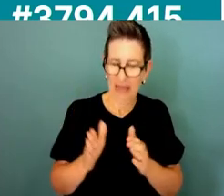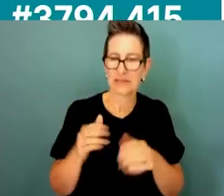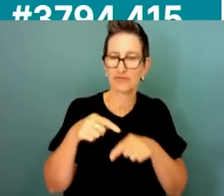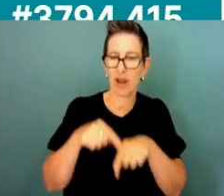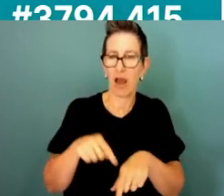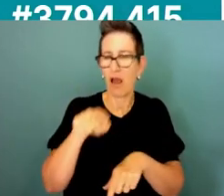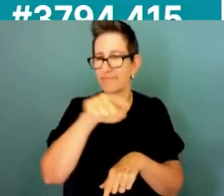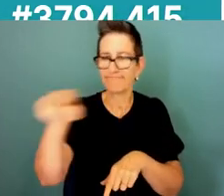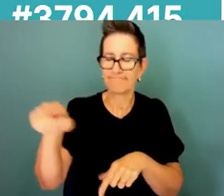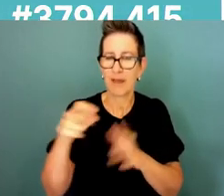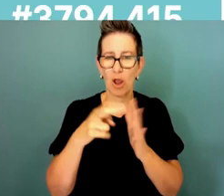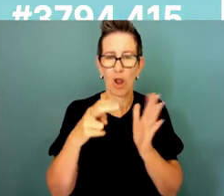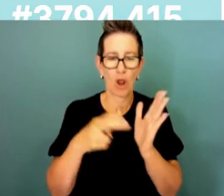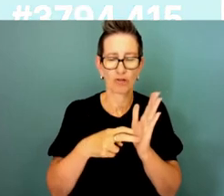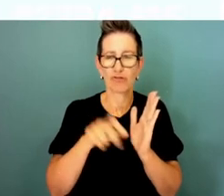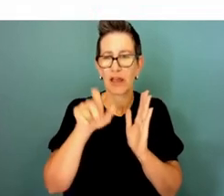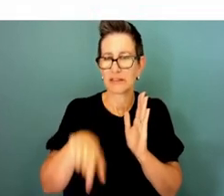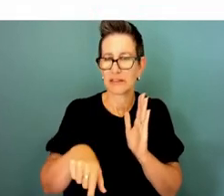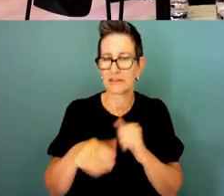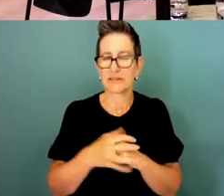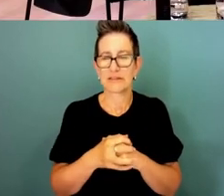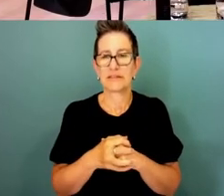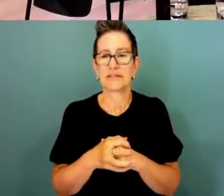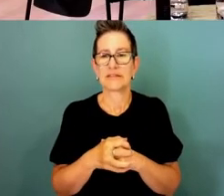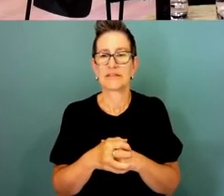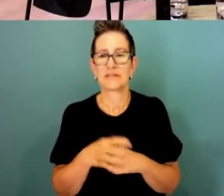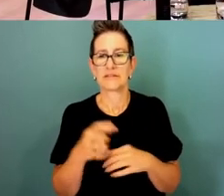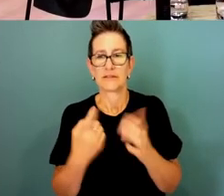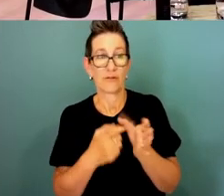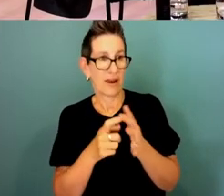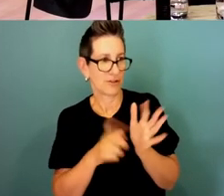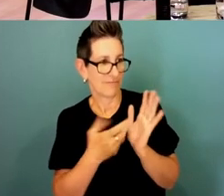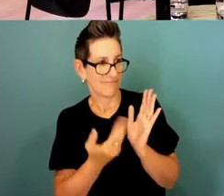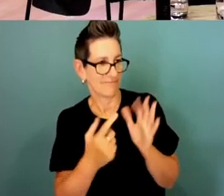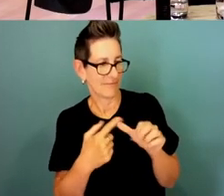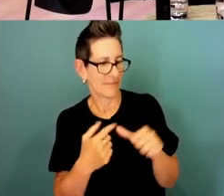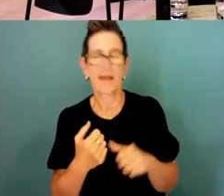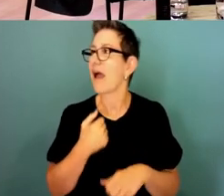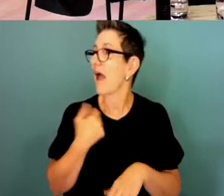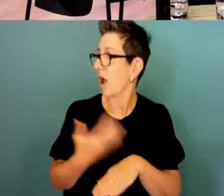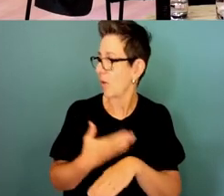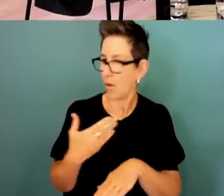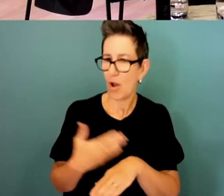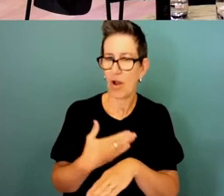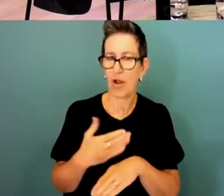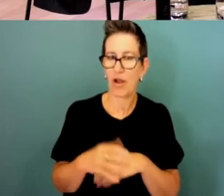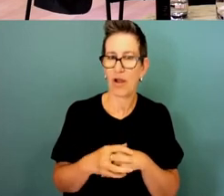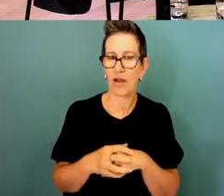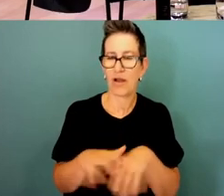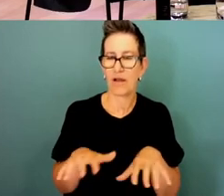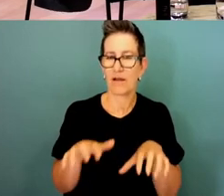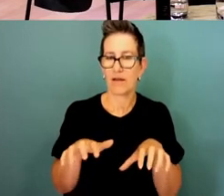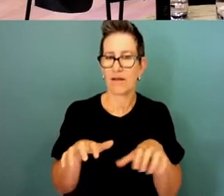sets and Rachel maybe I'll just throw a threat straight to you on that one sure so the work we're doing is the Minister mentioned on the in-house